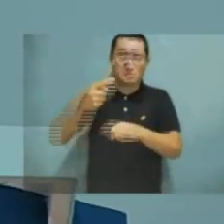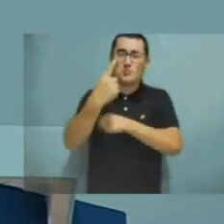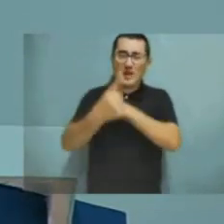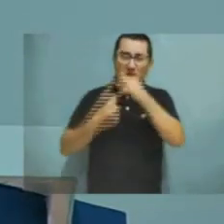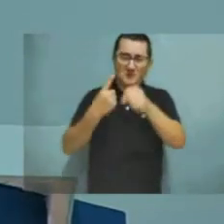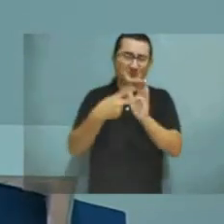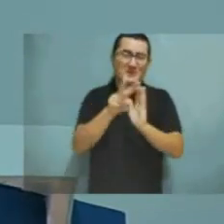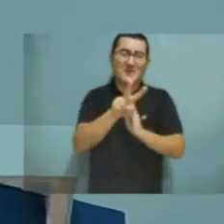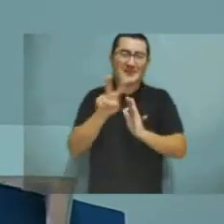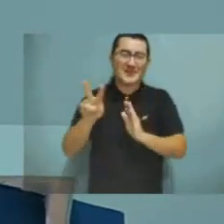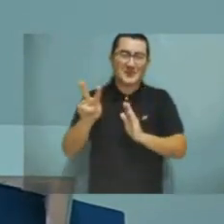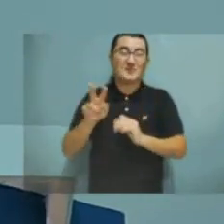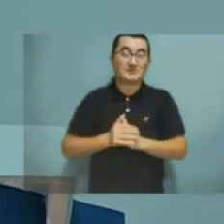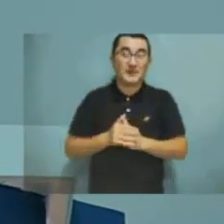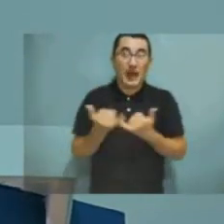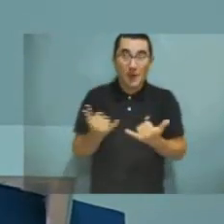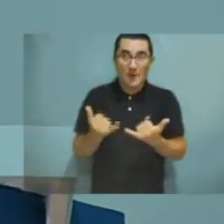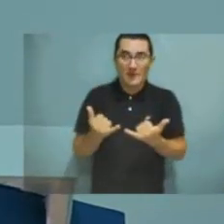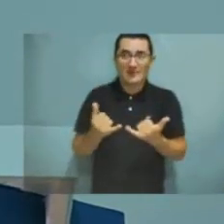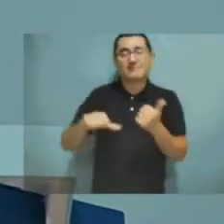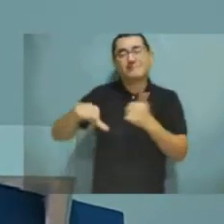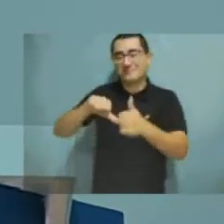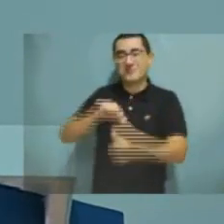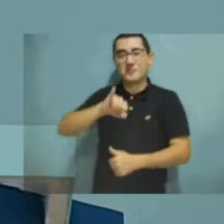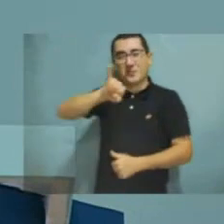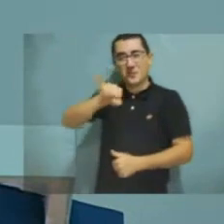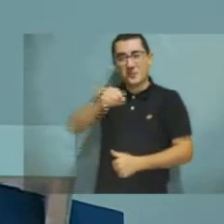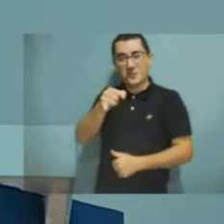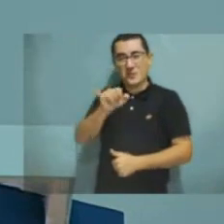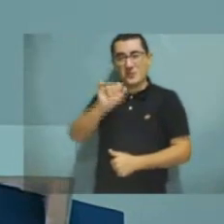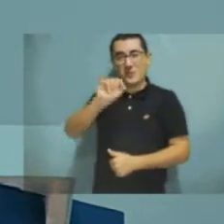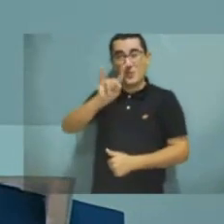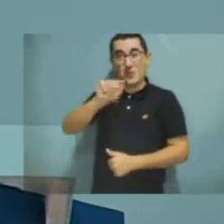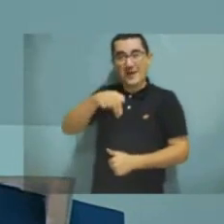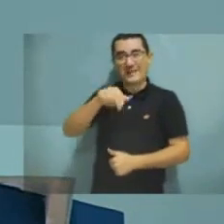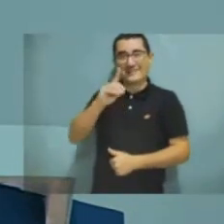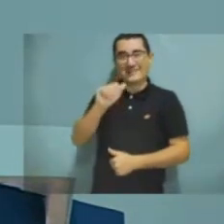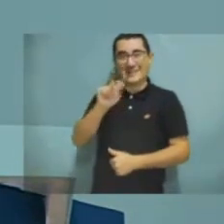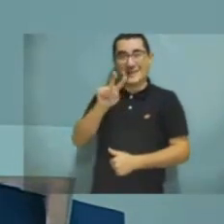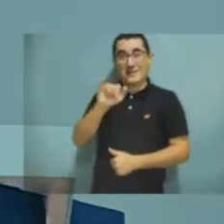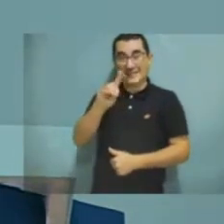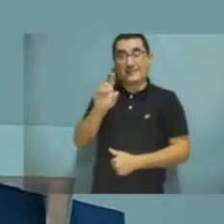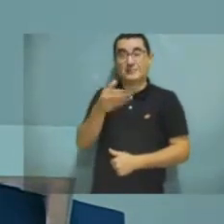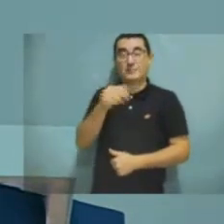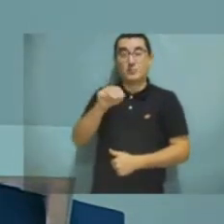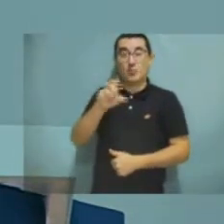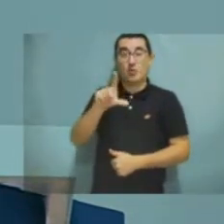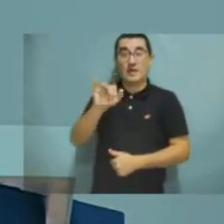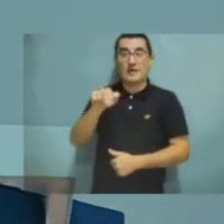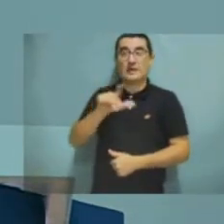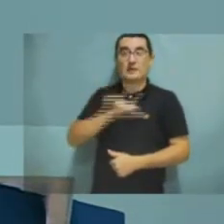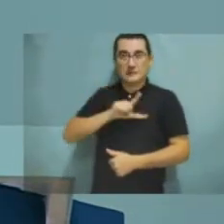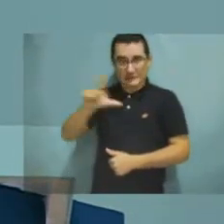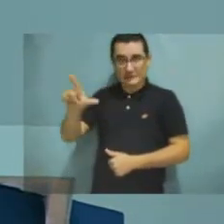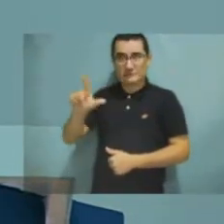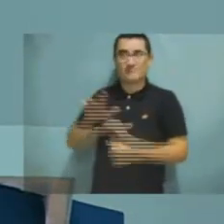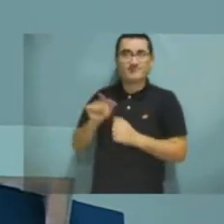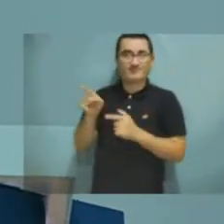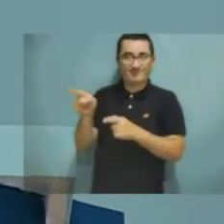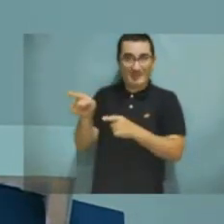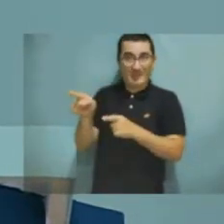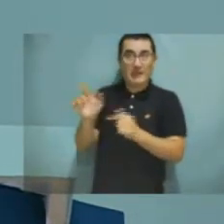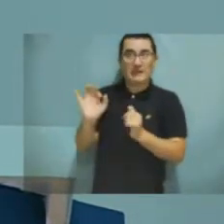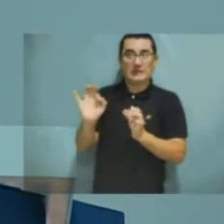Now, I would like to give a mic to Juan Manuel Morida. He's a leader of Columbia is Intelligent with their